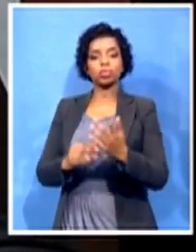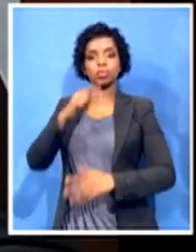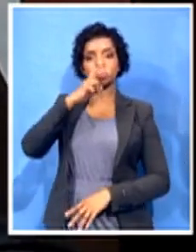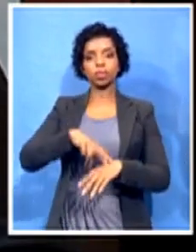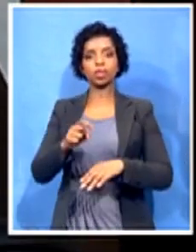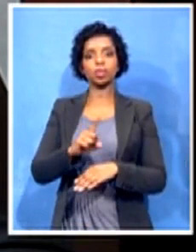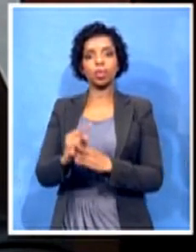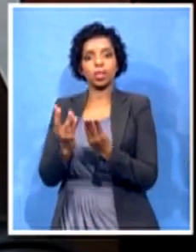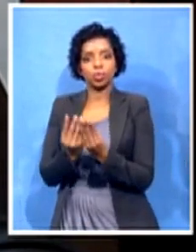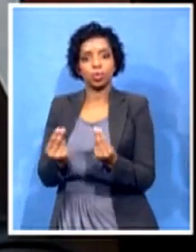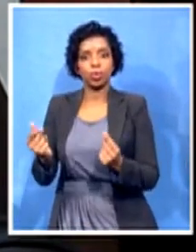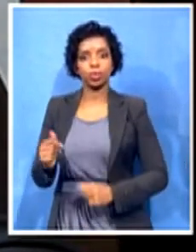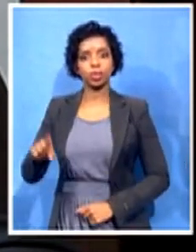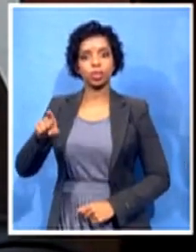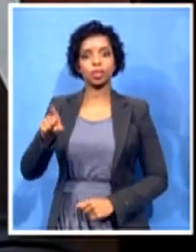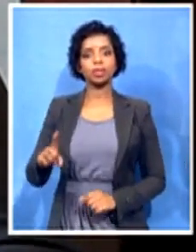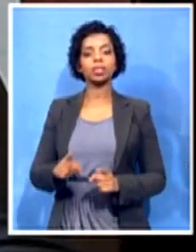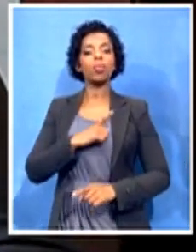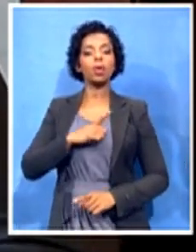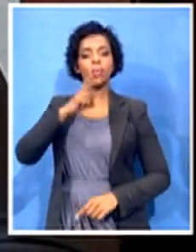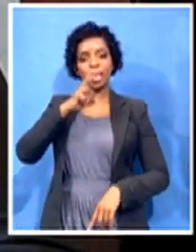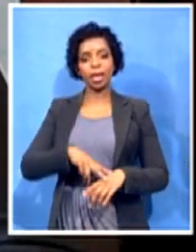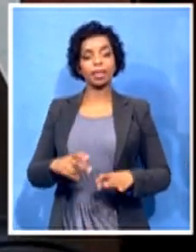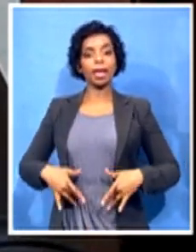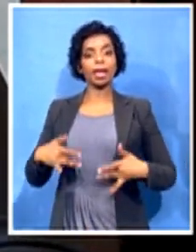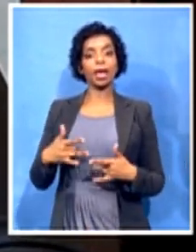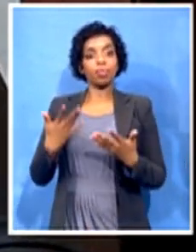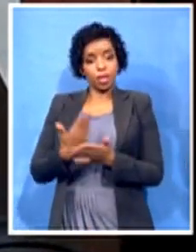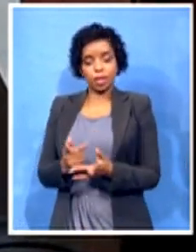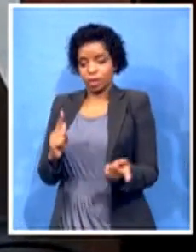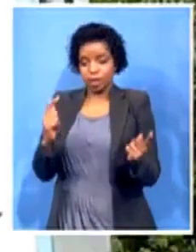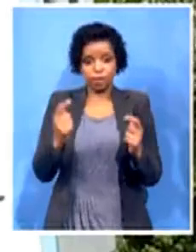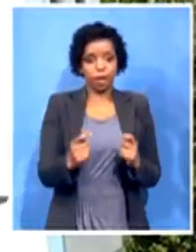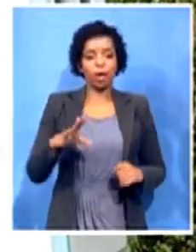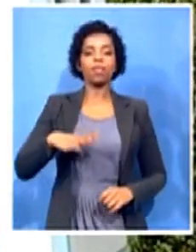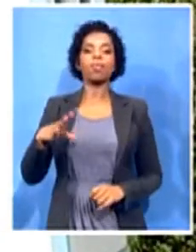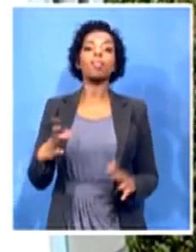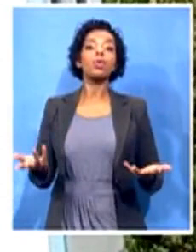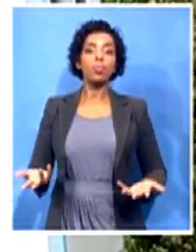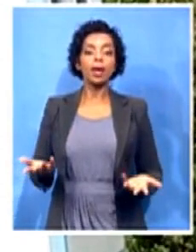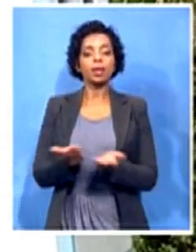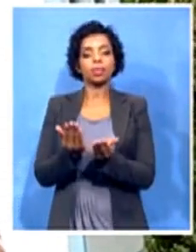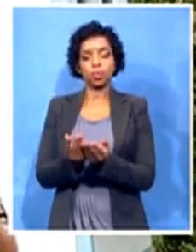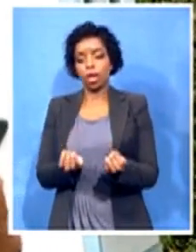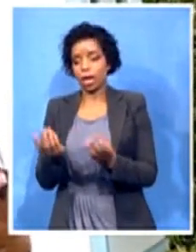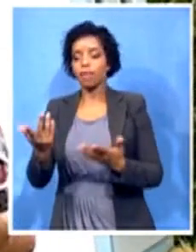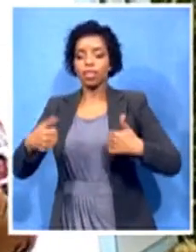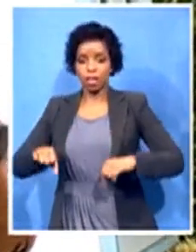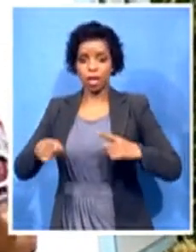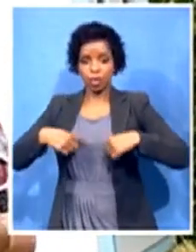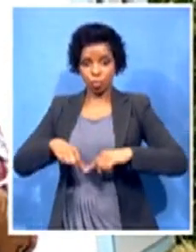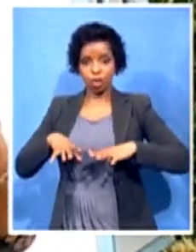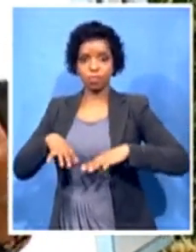transferred formally to the school so that they can take it from there. Ten years after the court ruling,